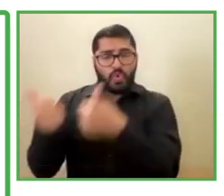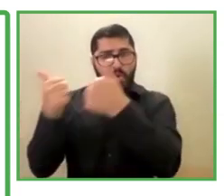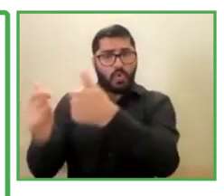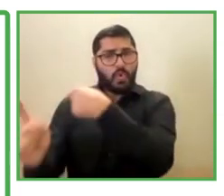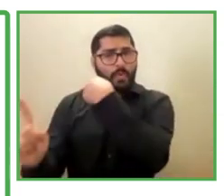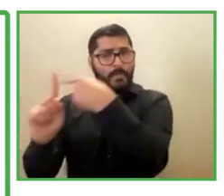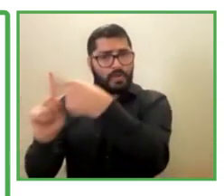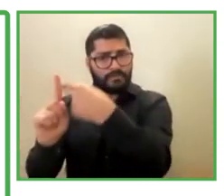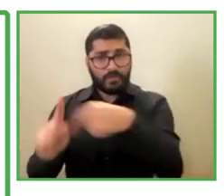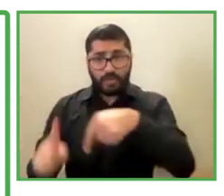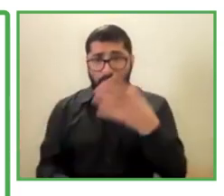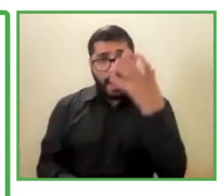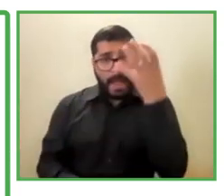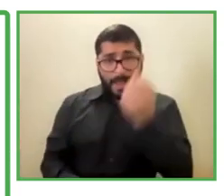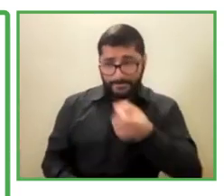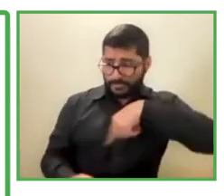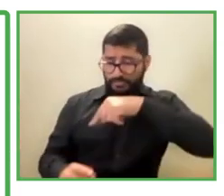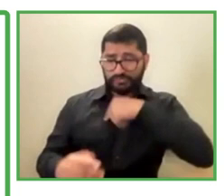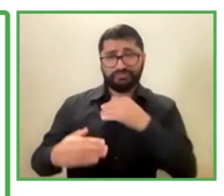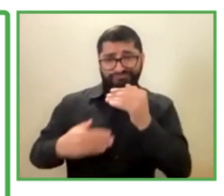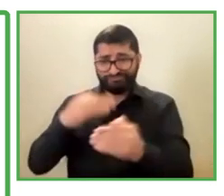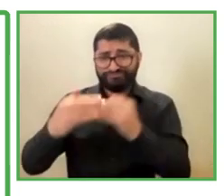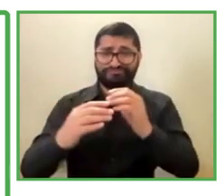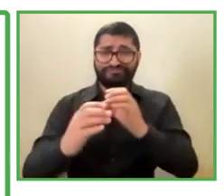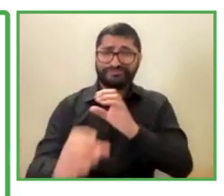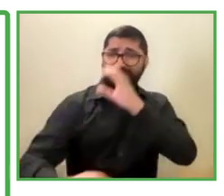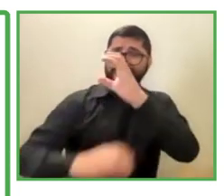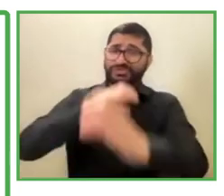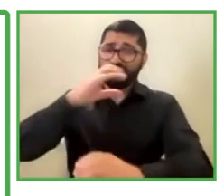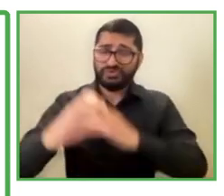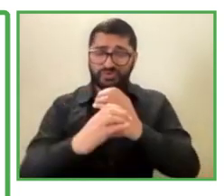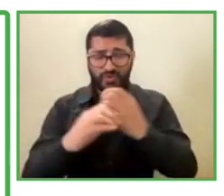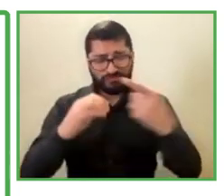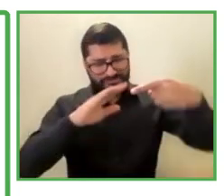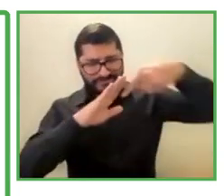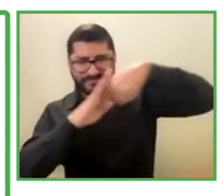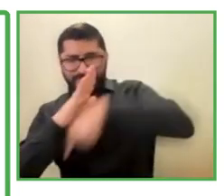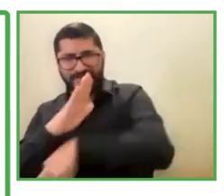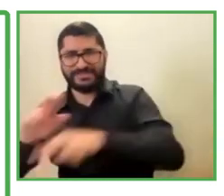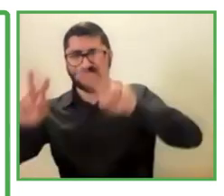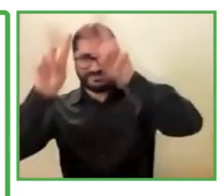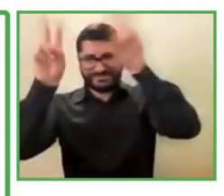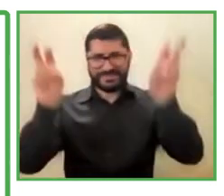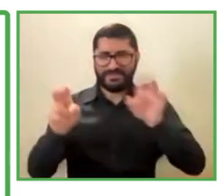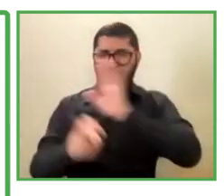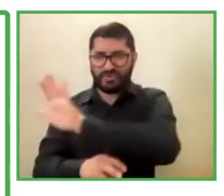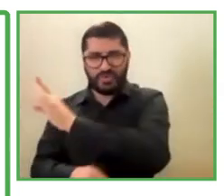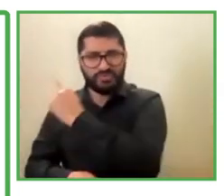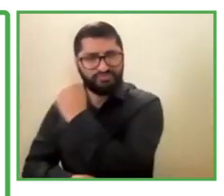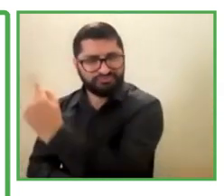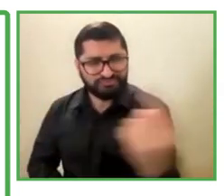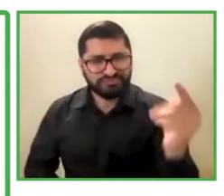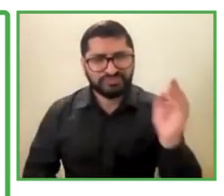have our cycle. People management. What we want now.